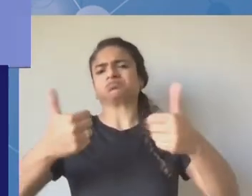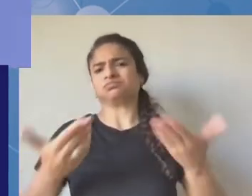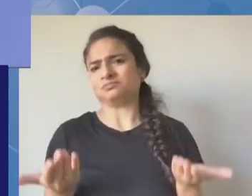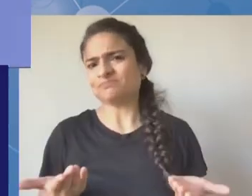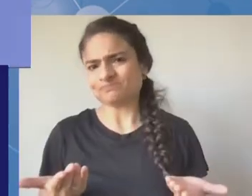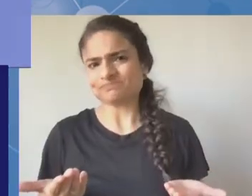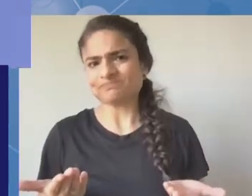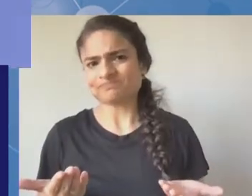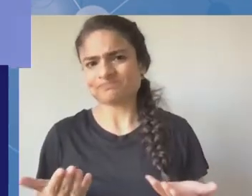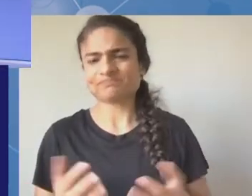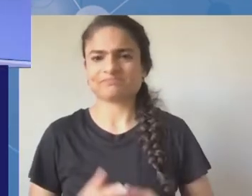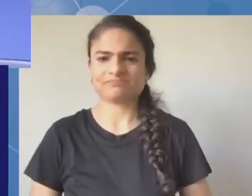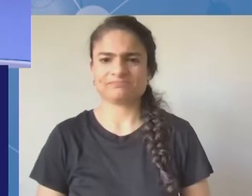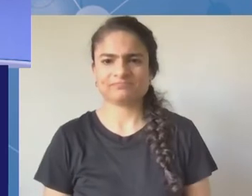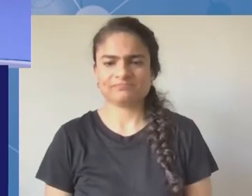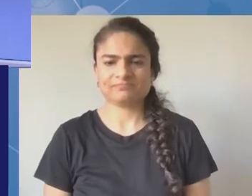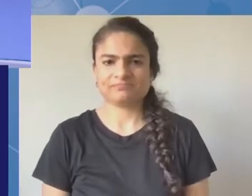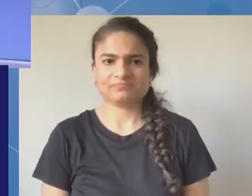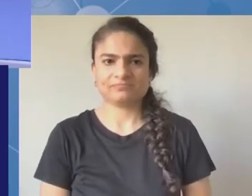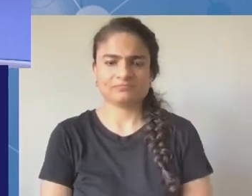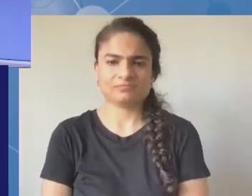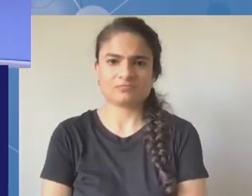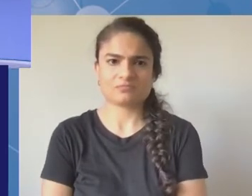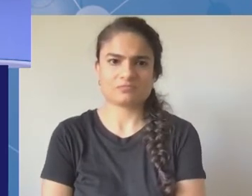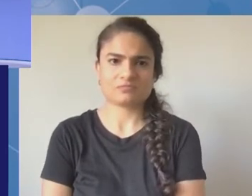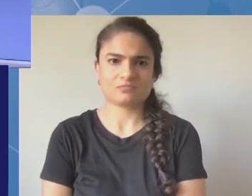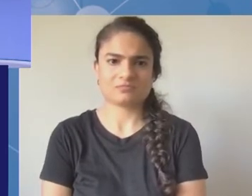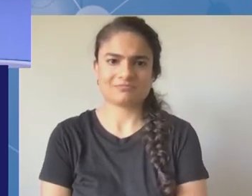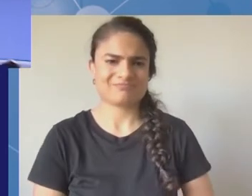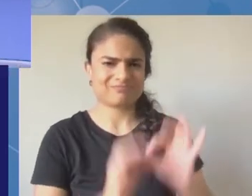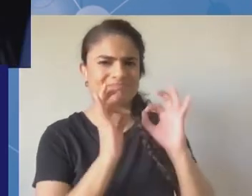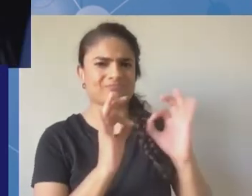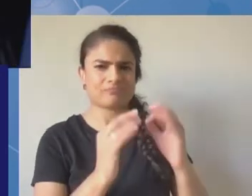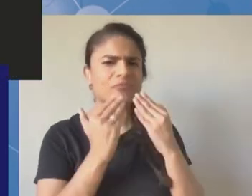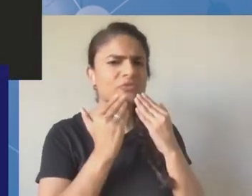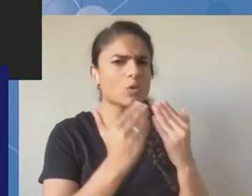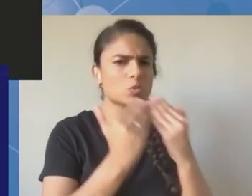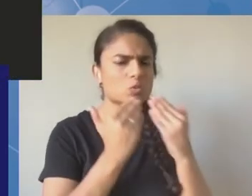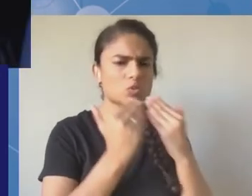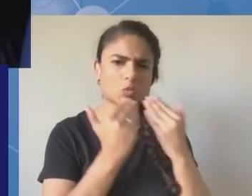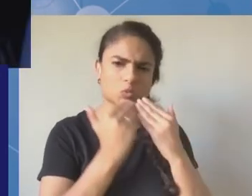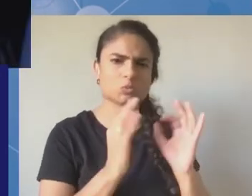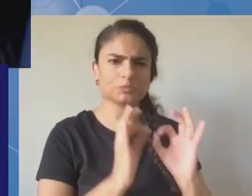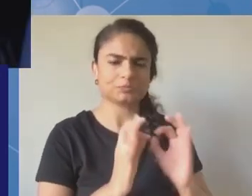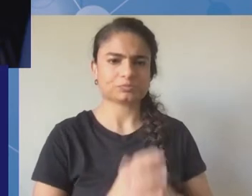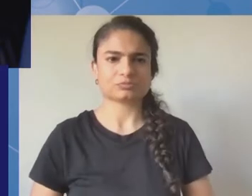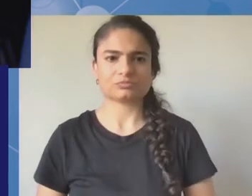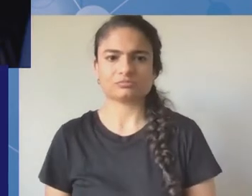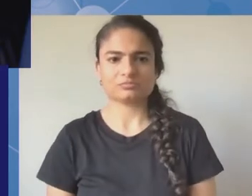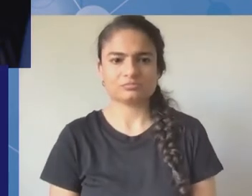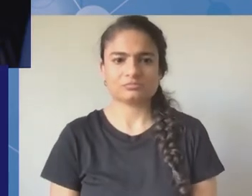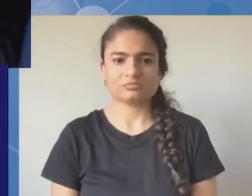please next good morning good afternoon good evening depending on where you're listening my name is lili